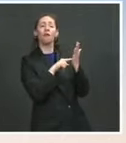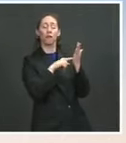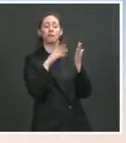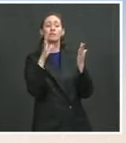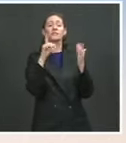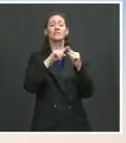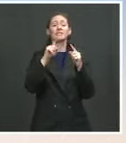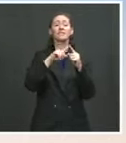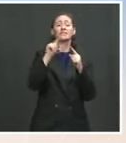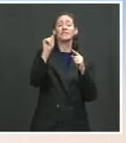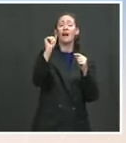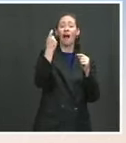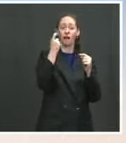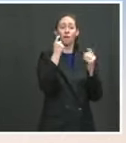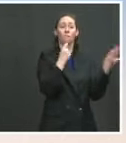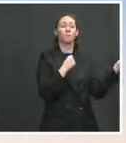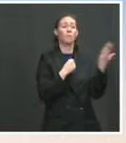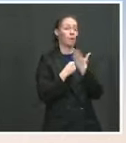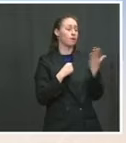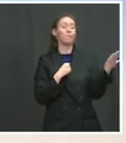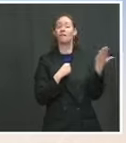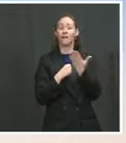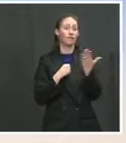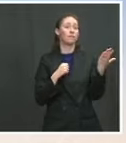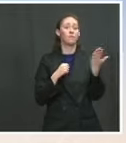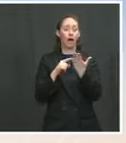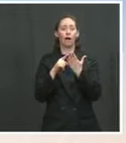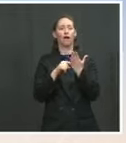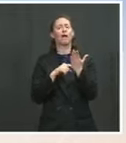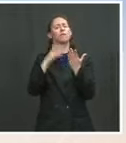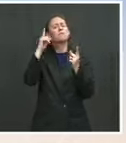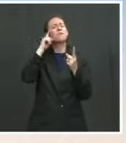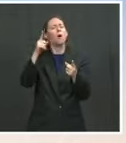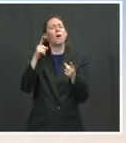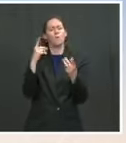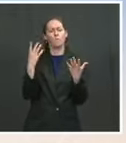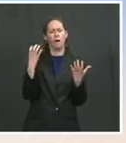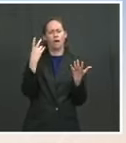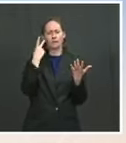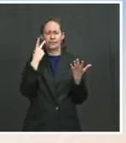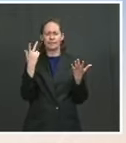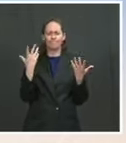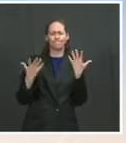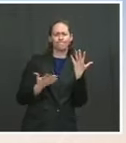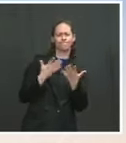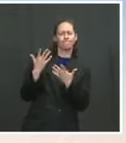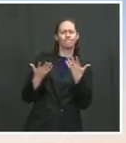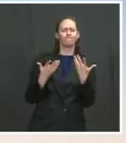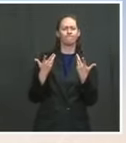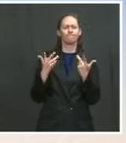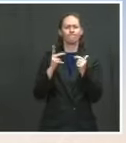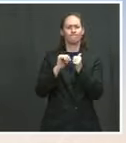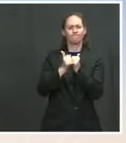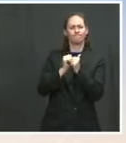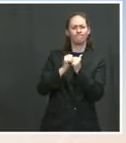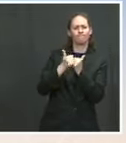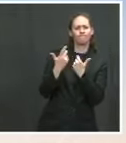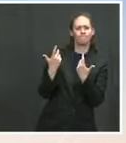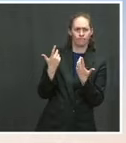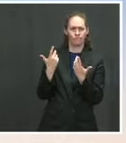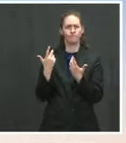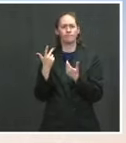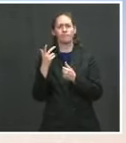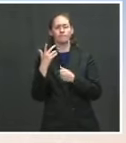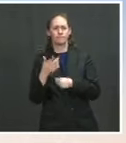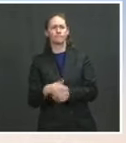forward over time to find a way where there should be payfors that, based on their bottom lines, many of the Republican